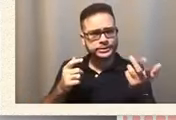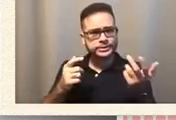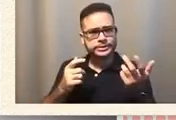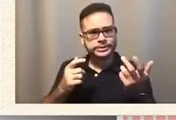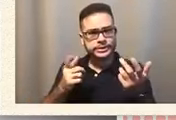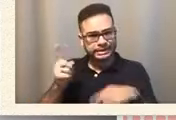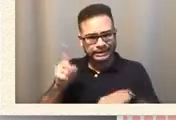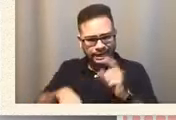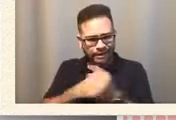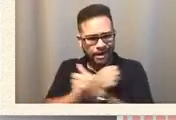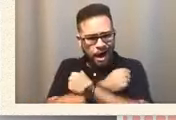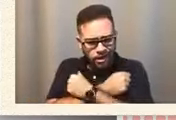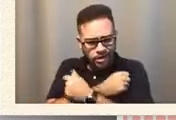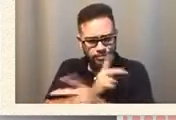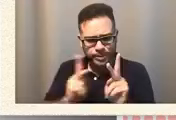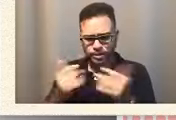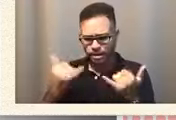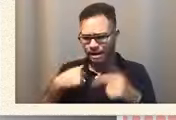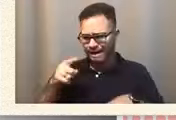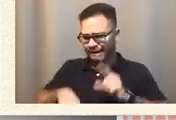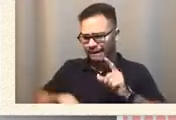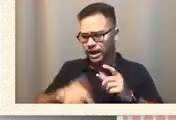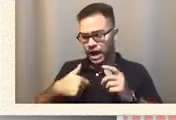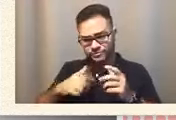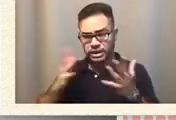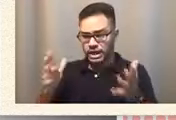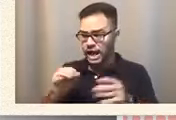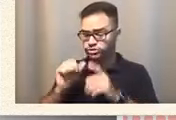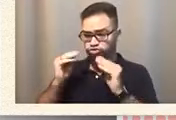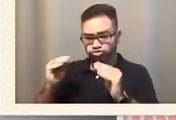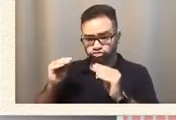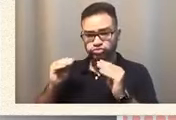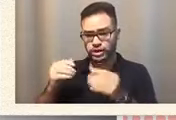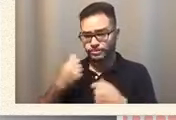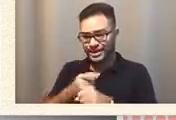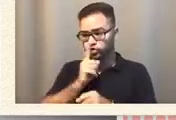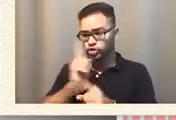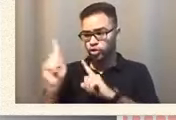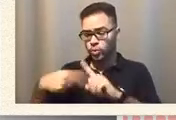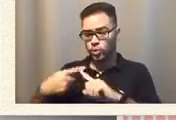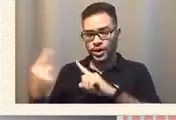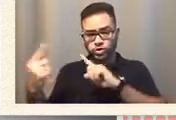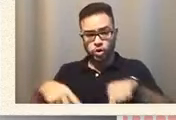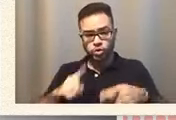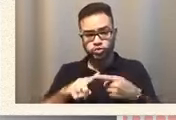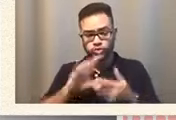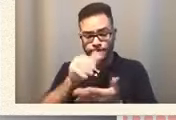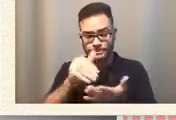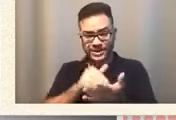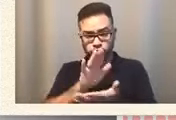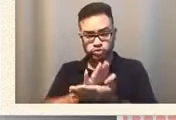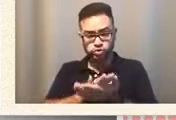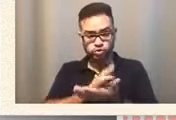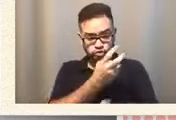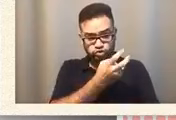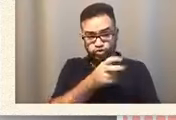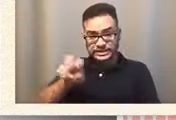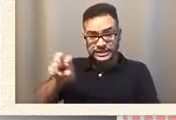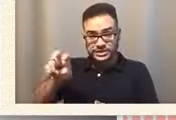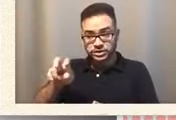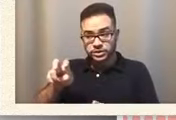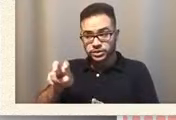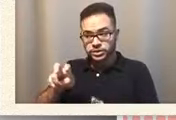understand them? I had to do a lot of training to make sure that he was, when he got to middle school to make that transition, anticipating